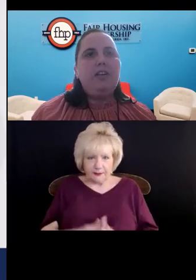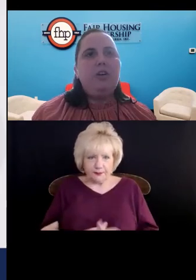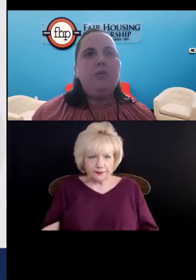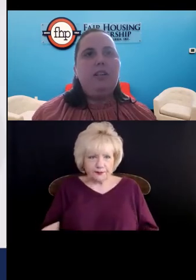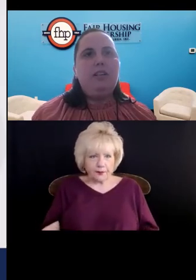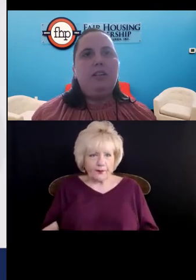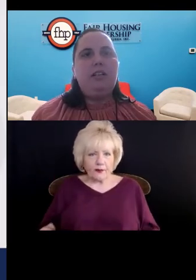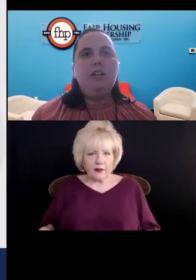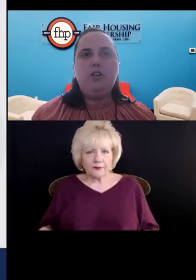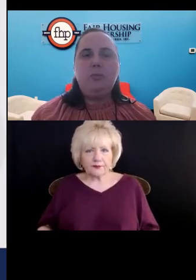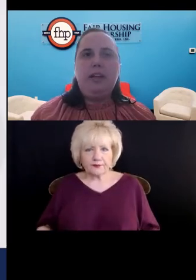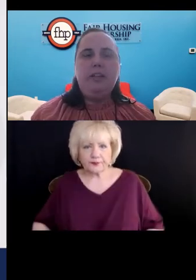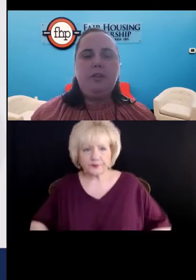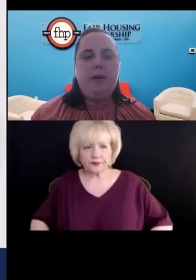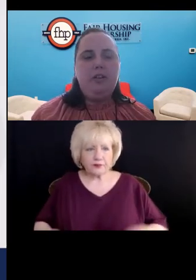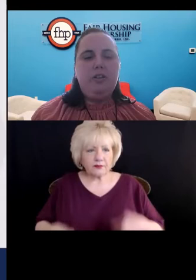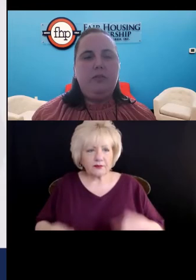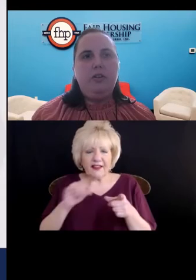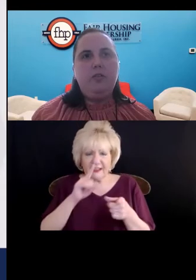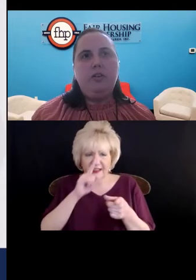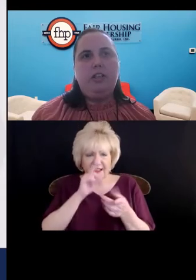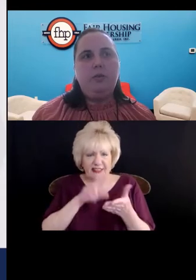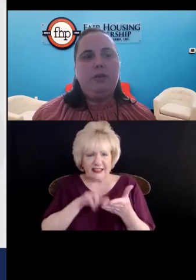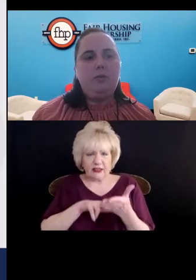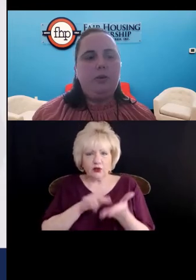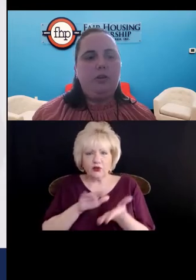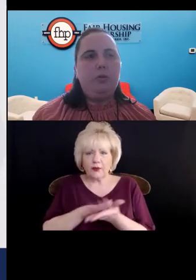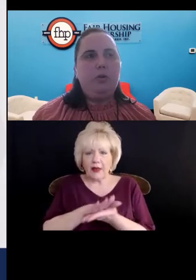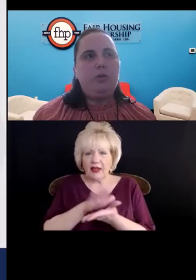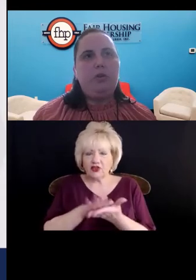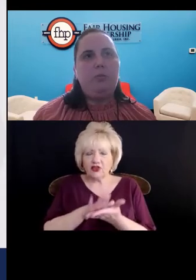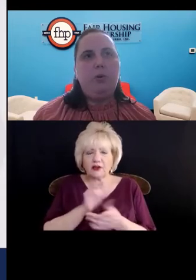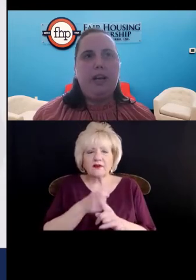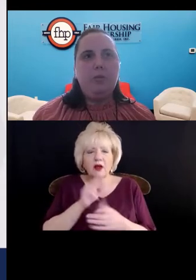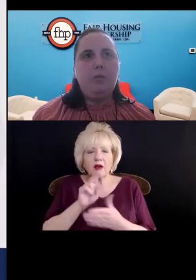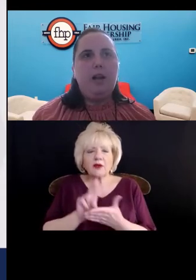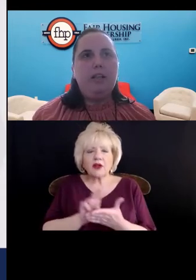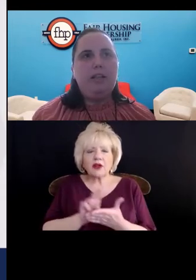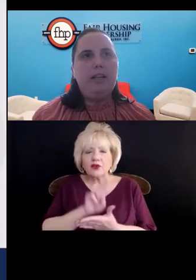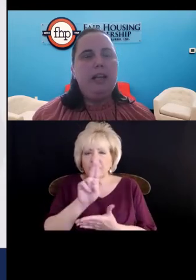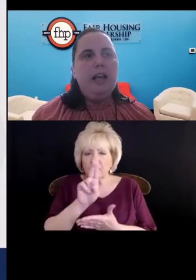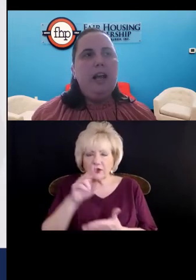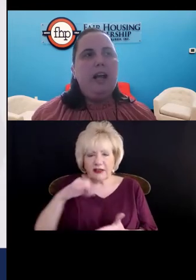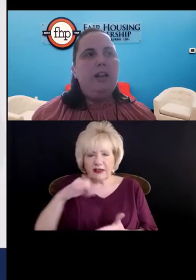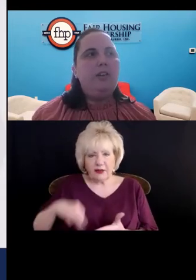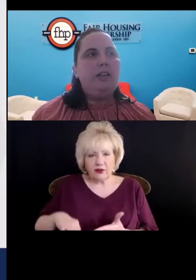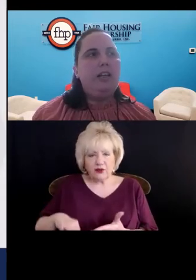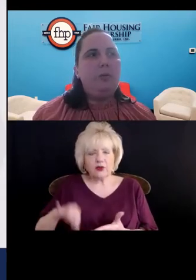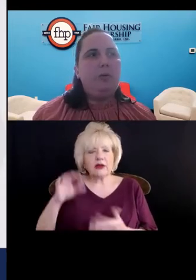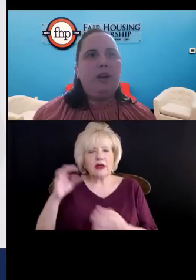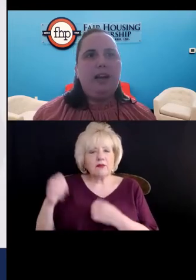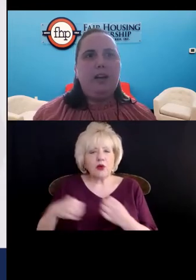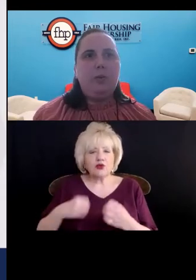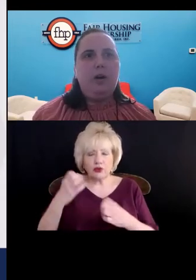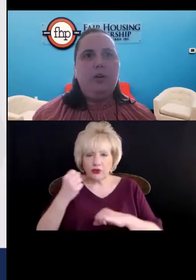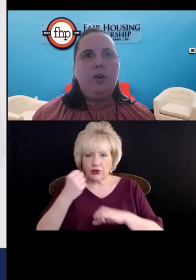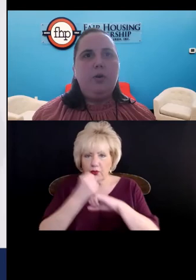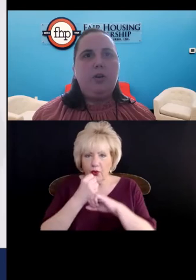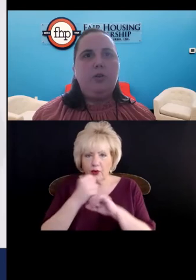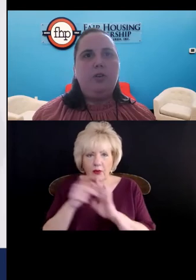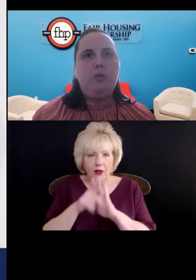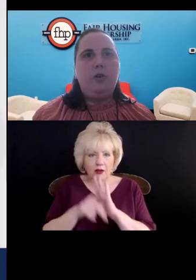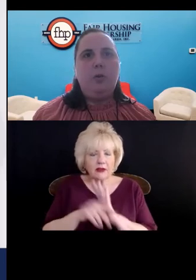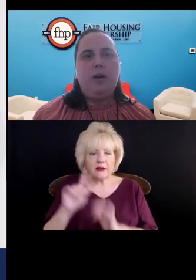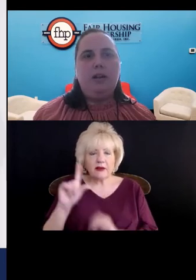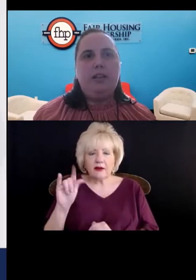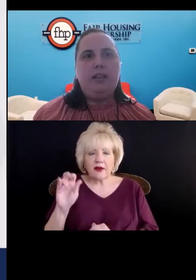And so this is the signature page page of the University of Pittsburgh's emotional support animal policy. The link is provided as well if